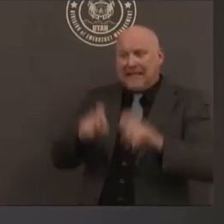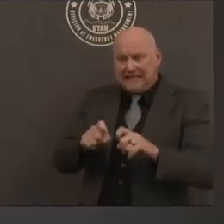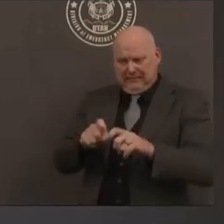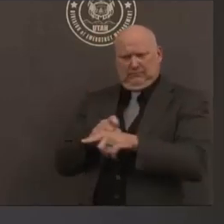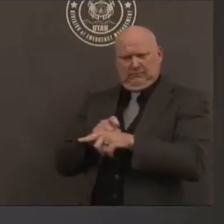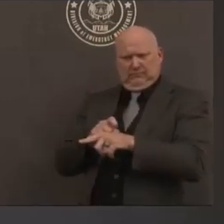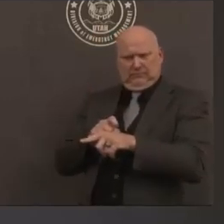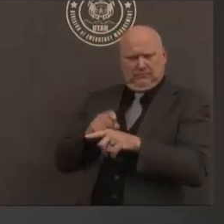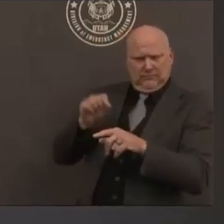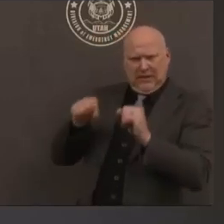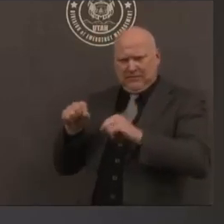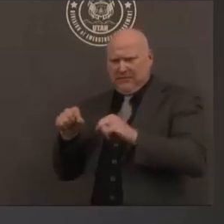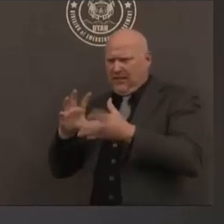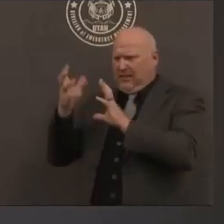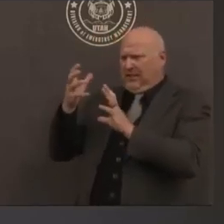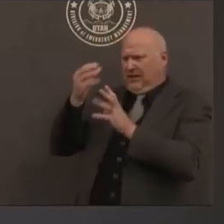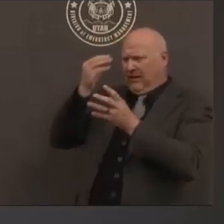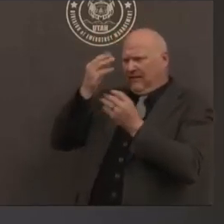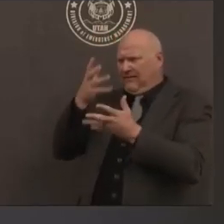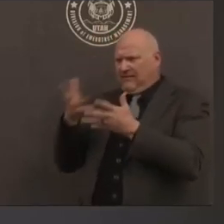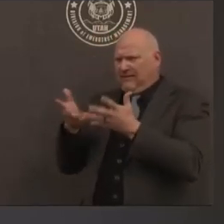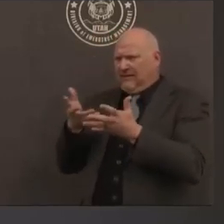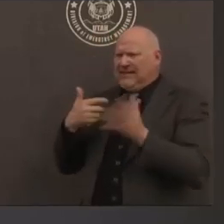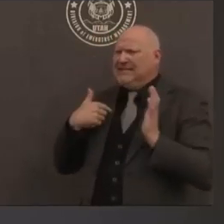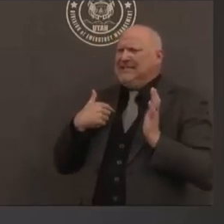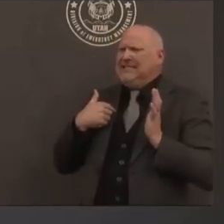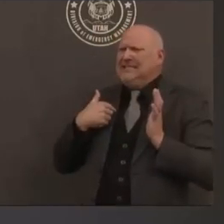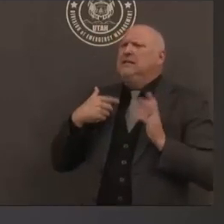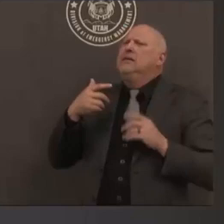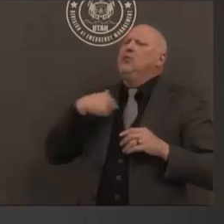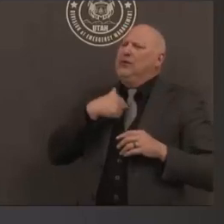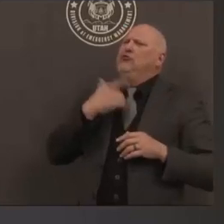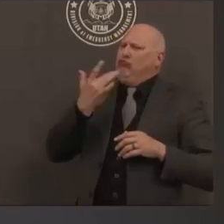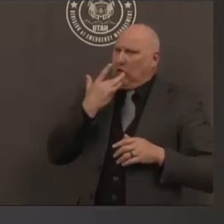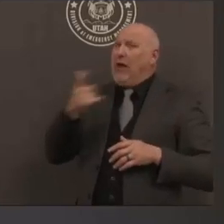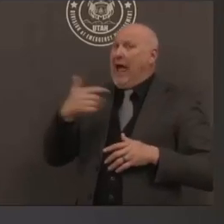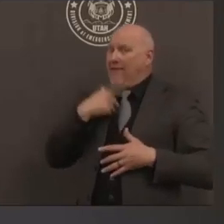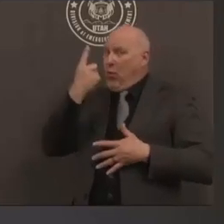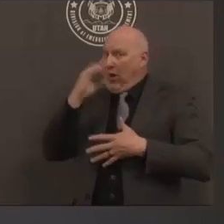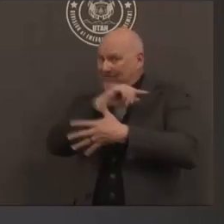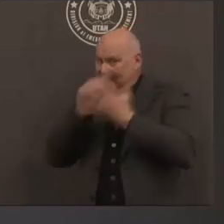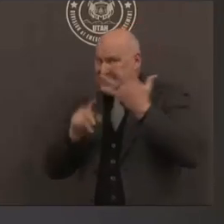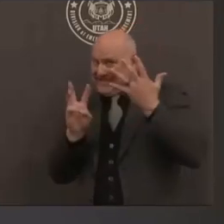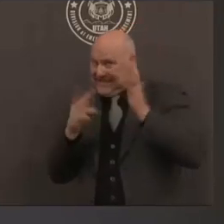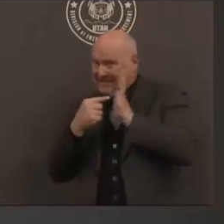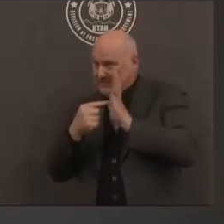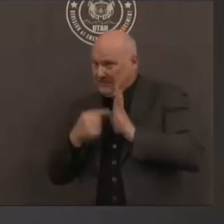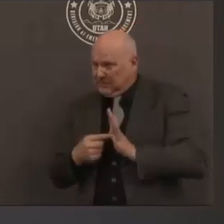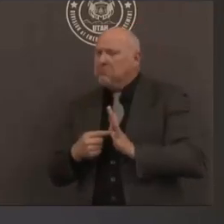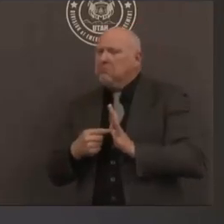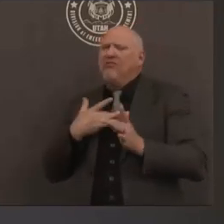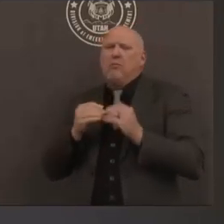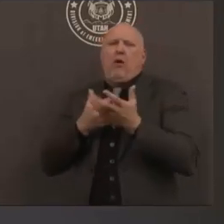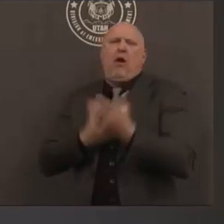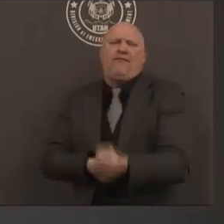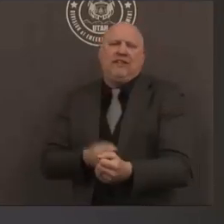testing which definitely includes asymptomatic but it does need to be a very strategic plan that involves all of our partners so that